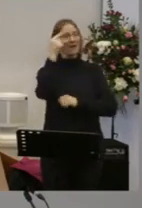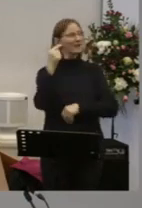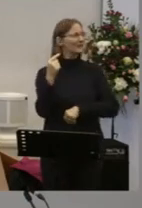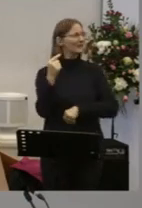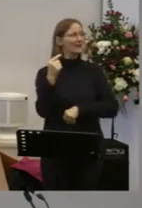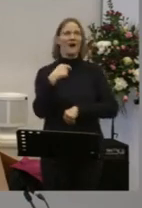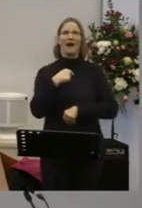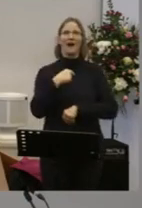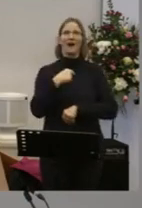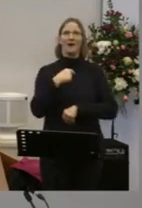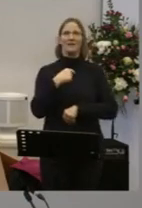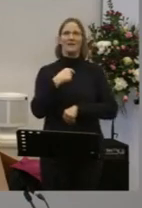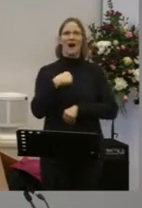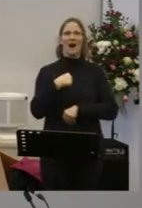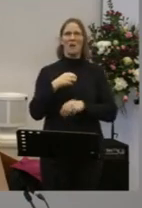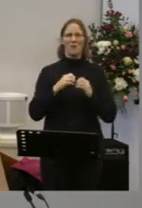I'm worthless